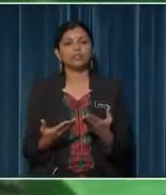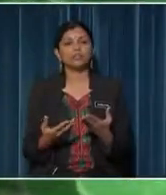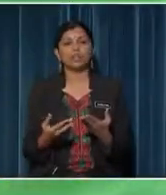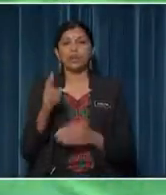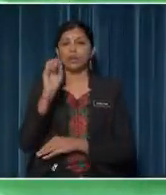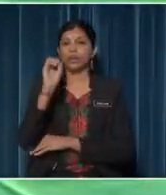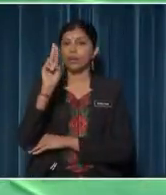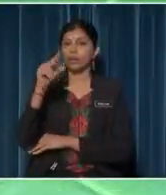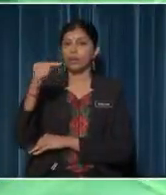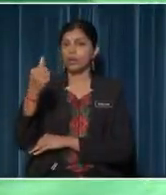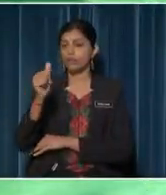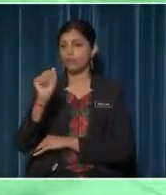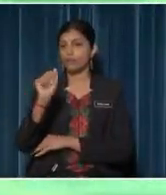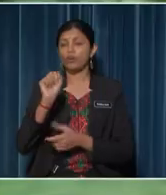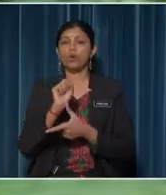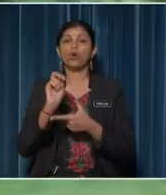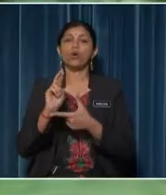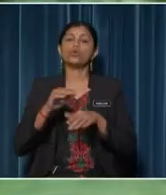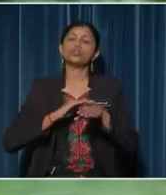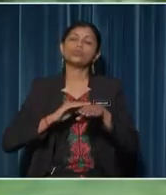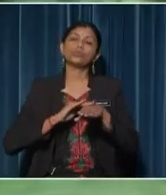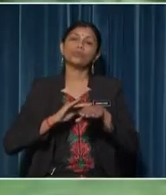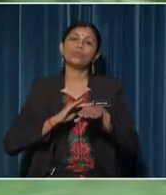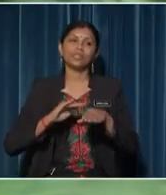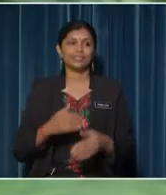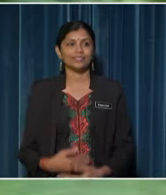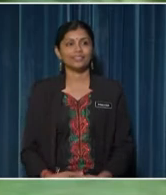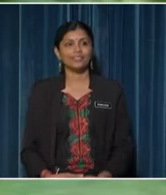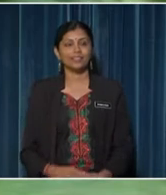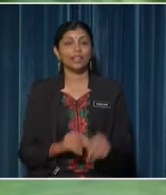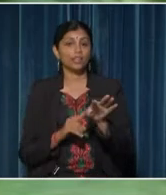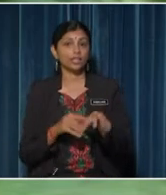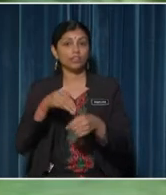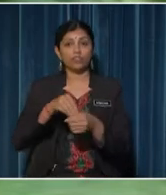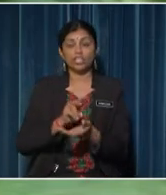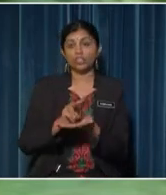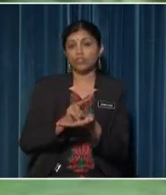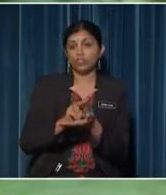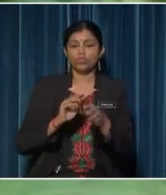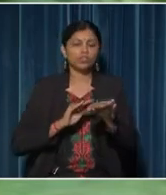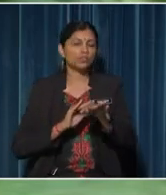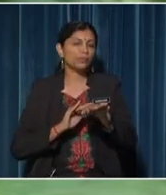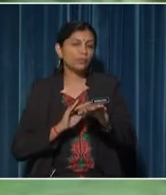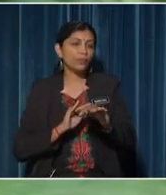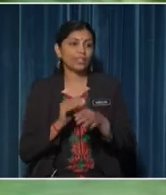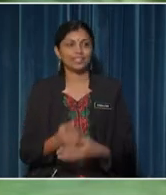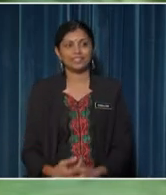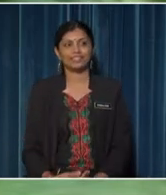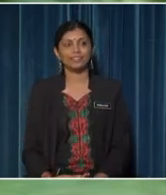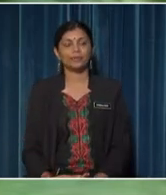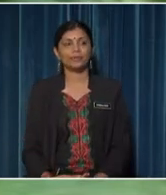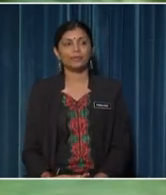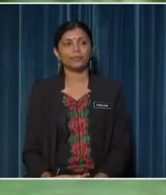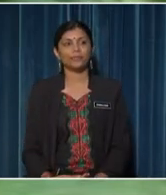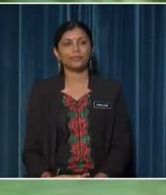rough or smooth The leaf of the plant in the video Has a smooth top surface and